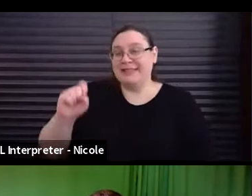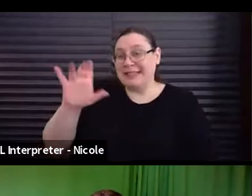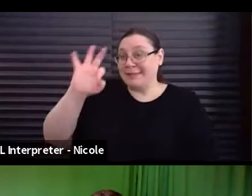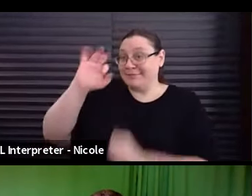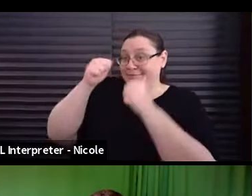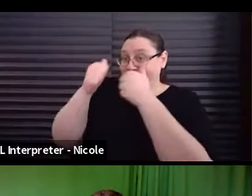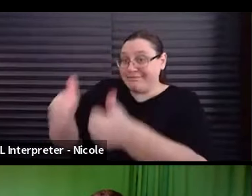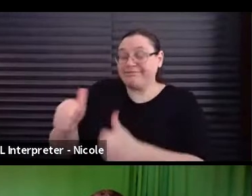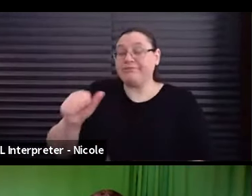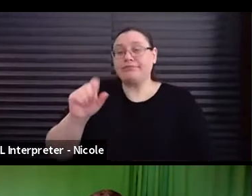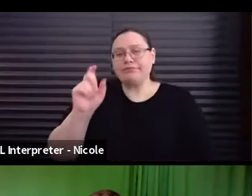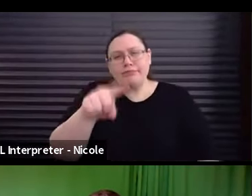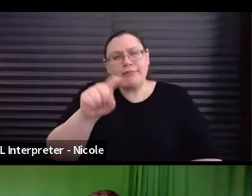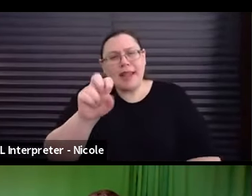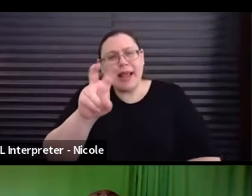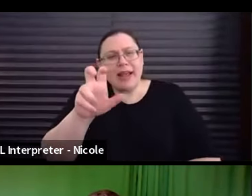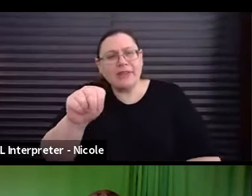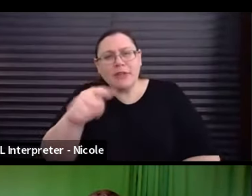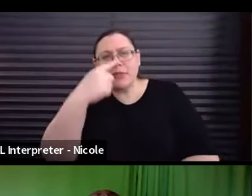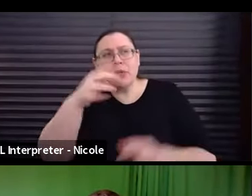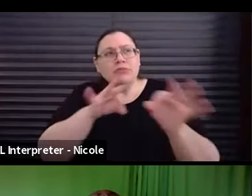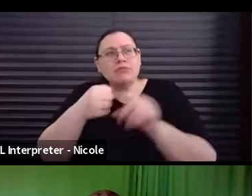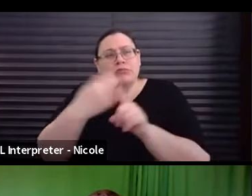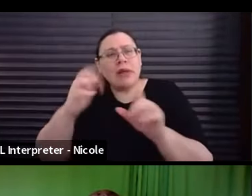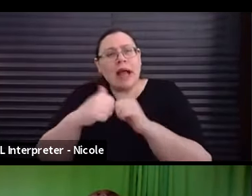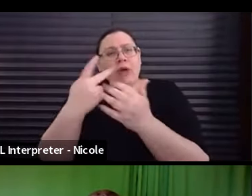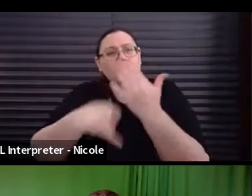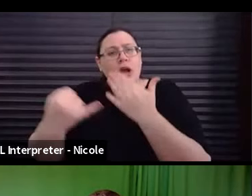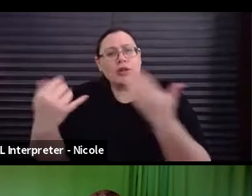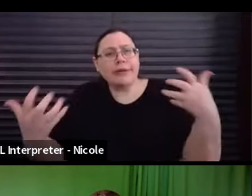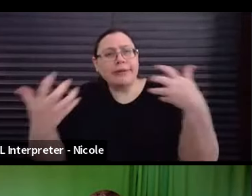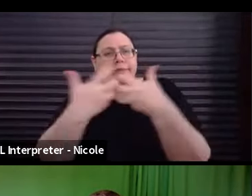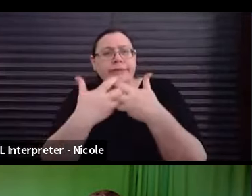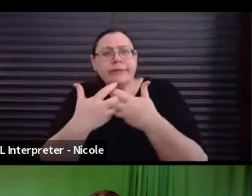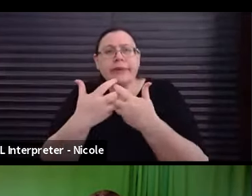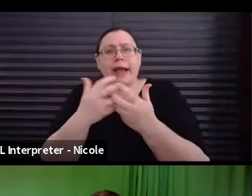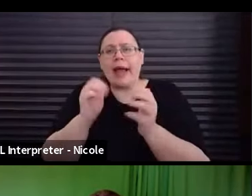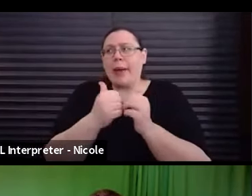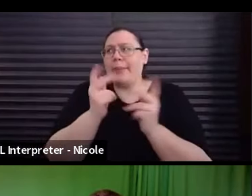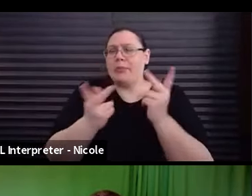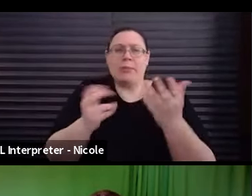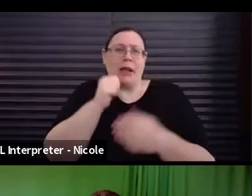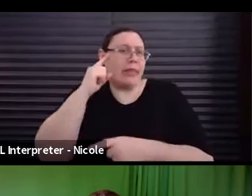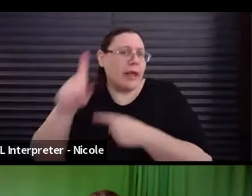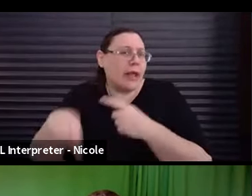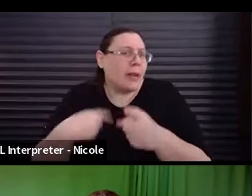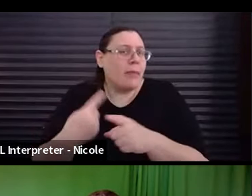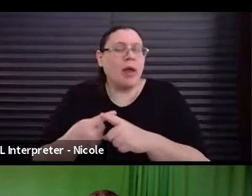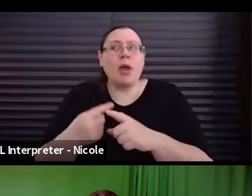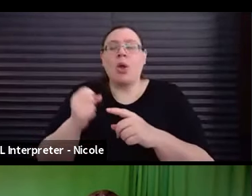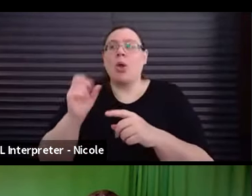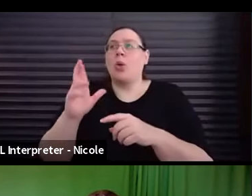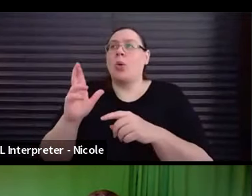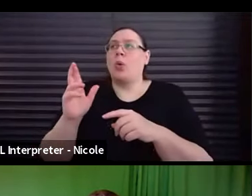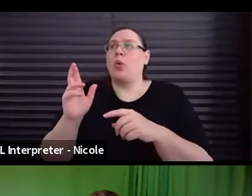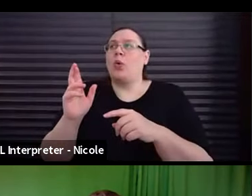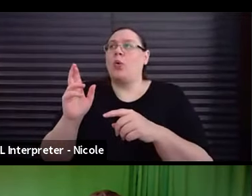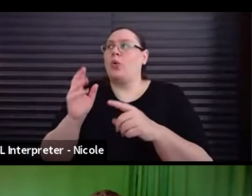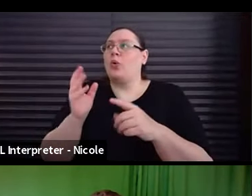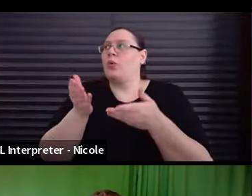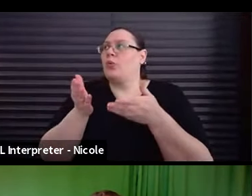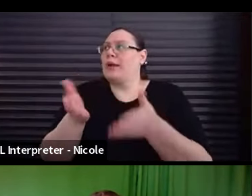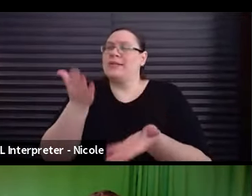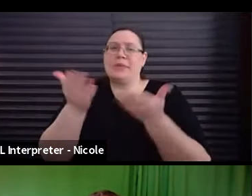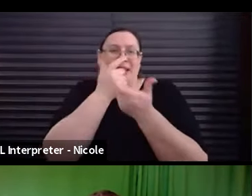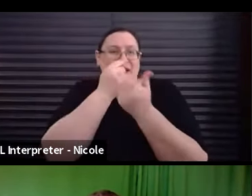can you share how some projects could come together in ways viewers may not think about or ways that might be, you know, interesting ways to